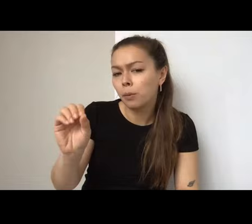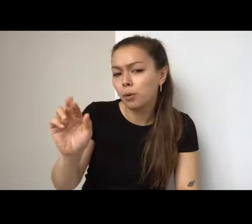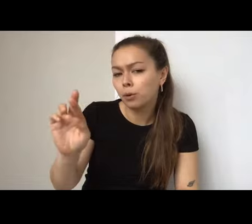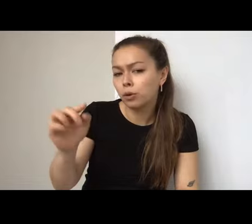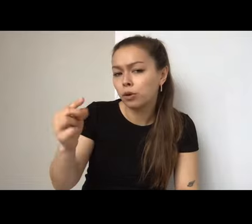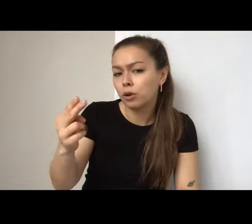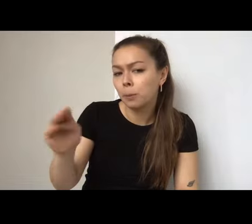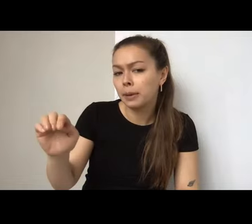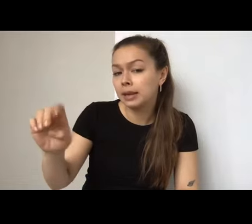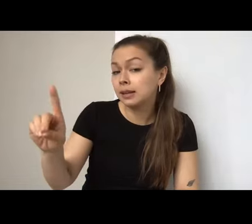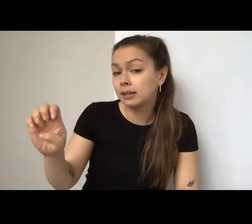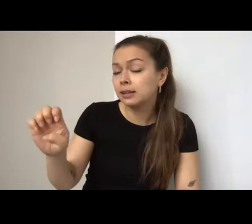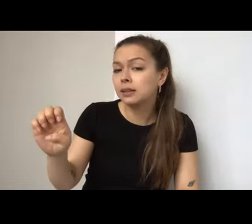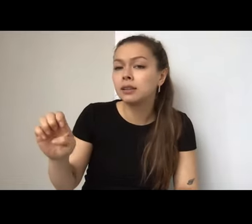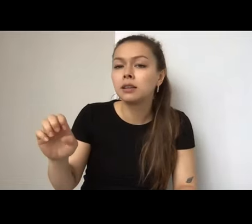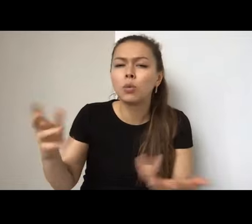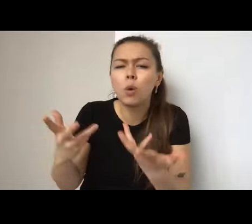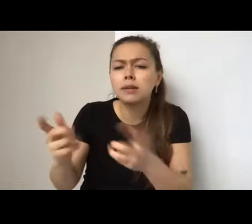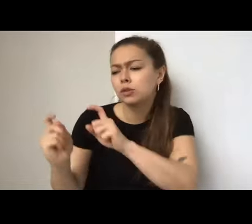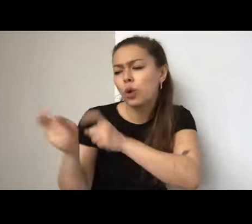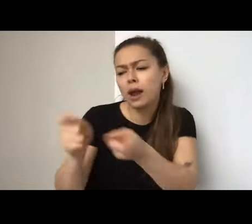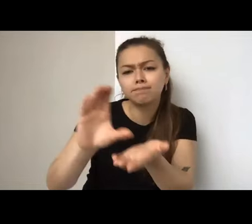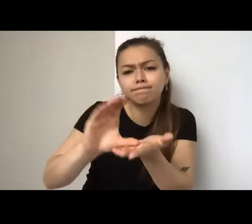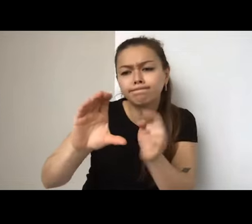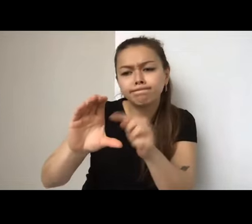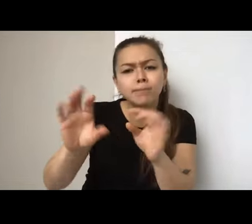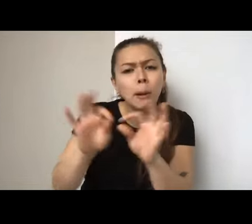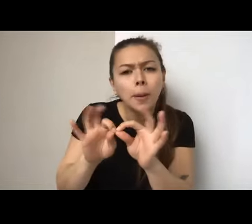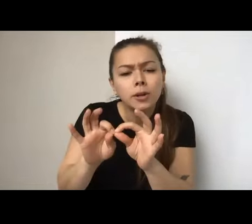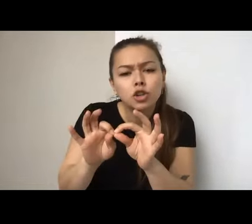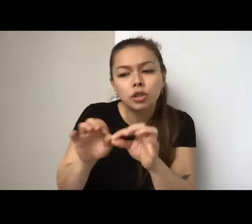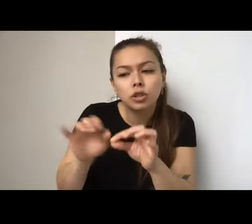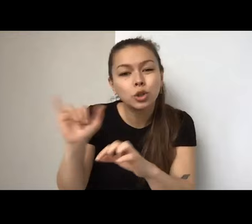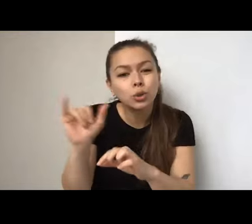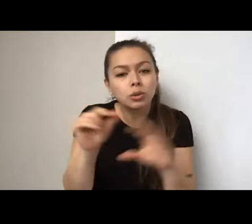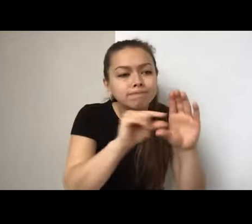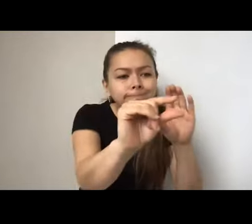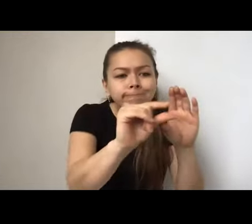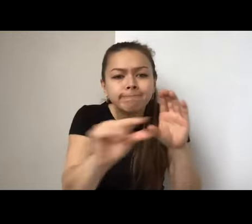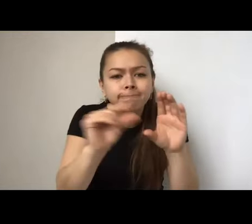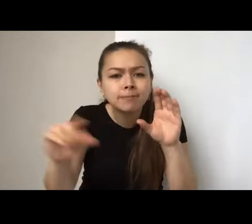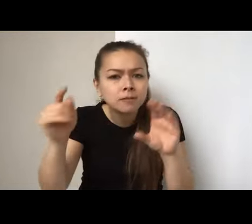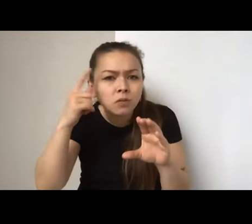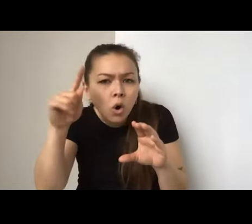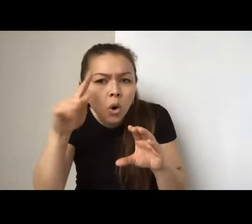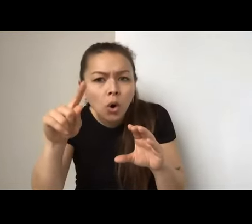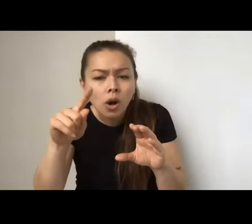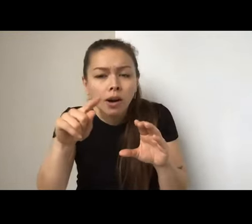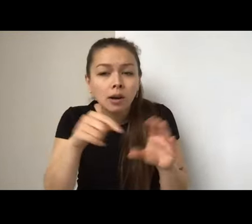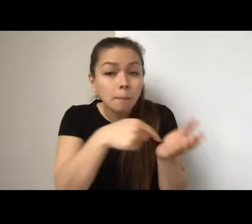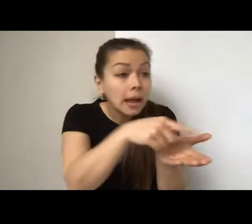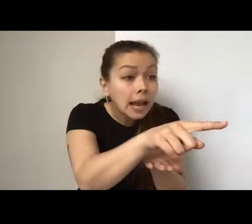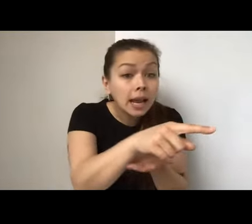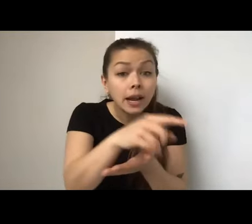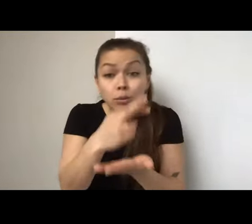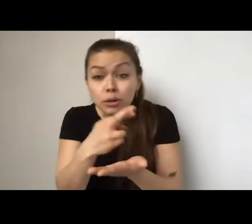for? Staff payment resources? Question mark. So they're wondering how you use the funding. Yeah, um, I can break that down. Um,